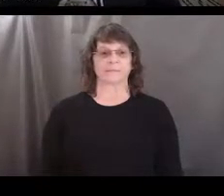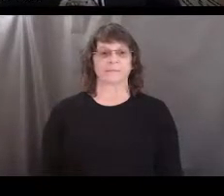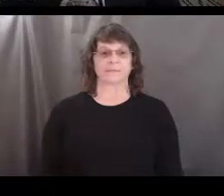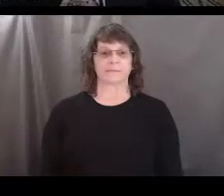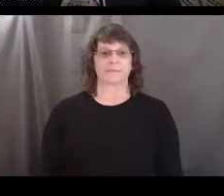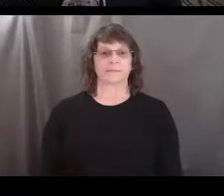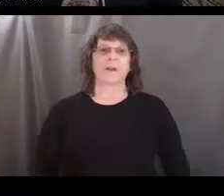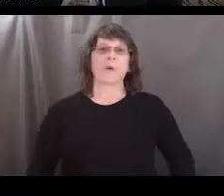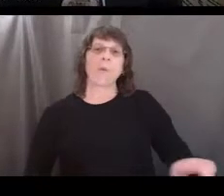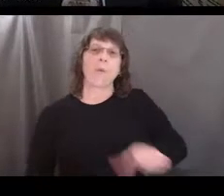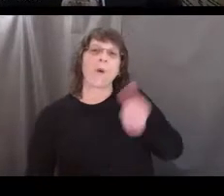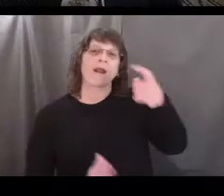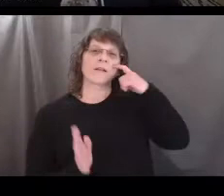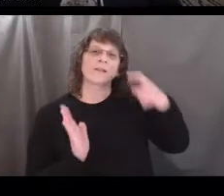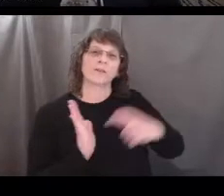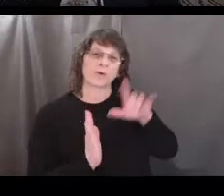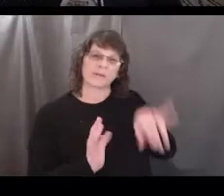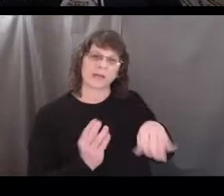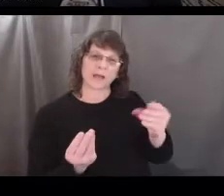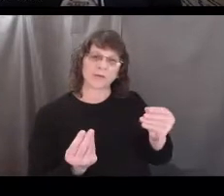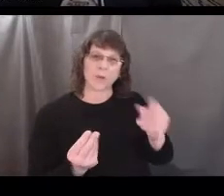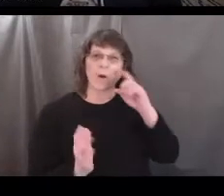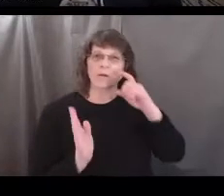What else do you notice about the soil?